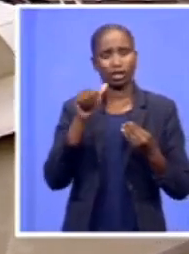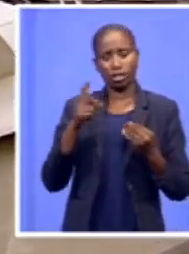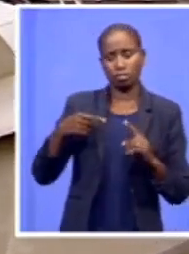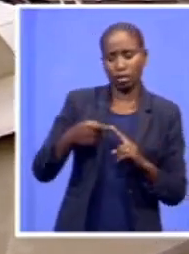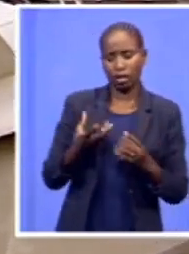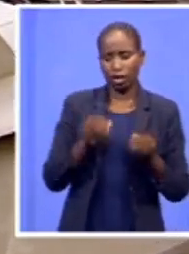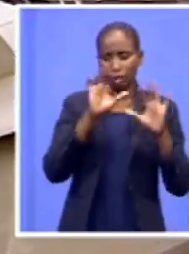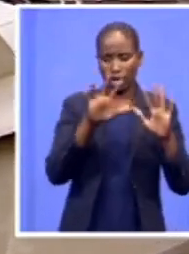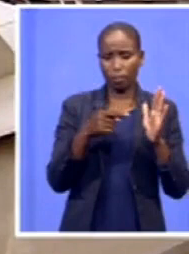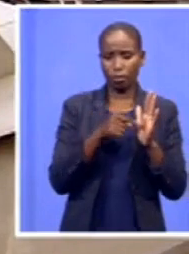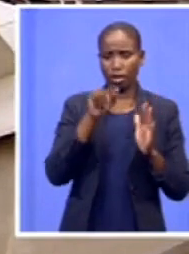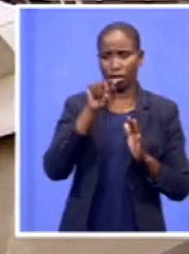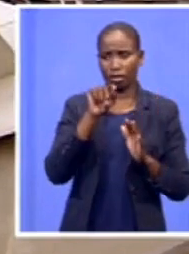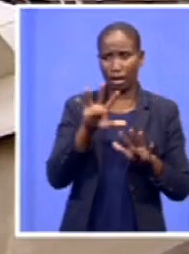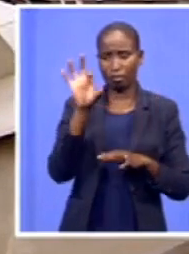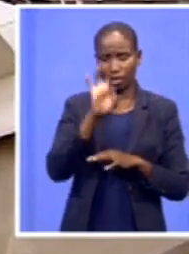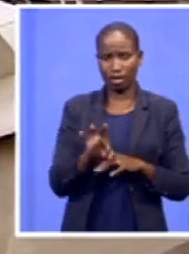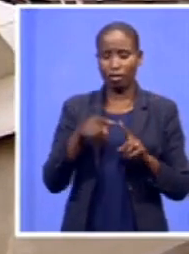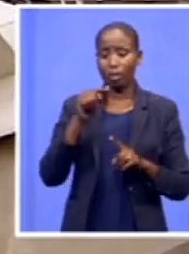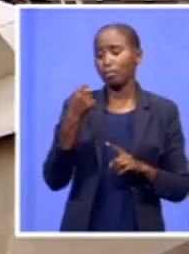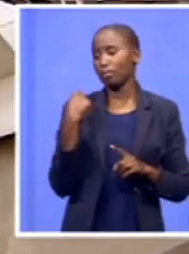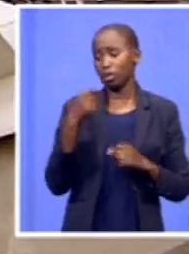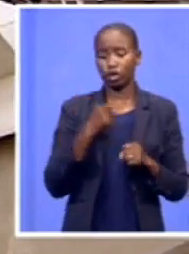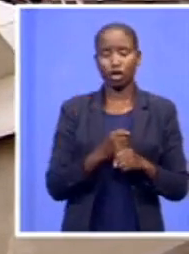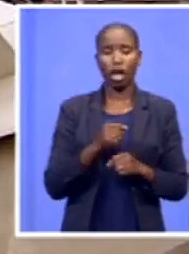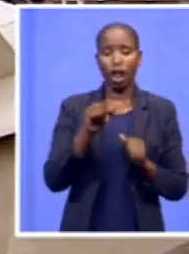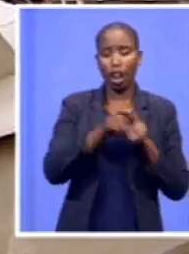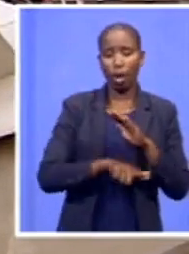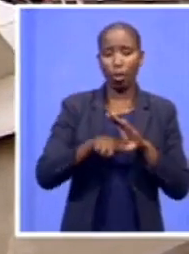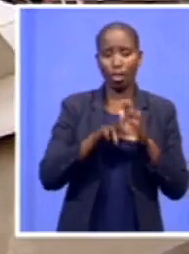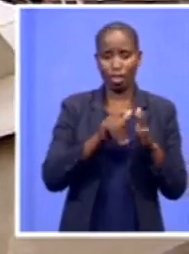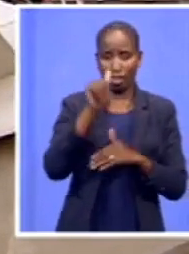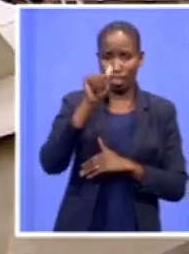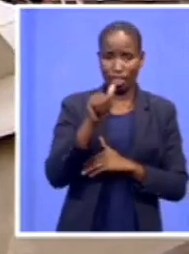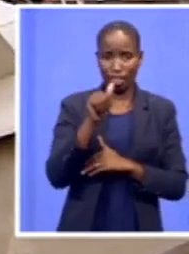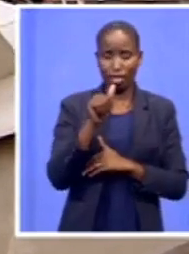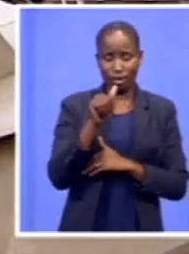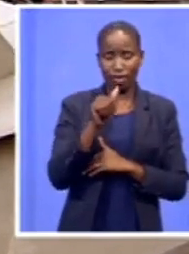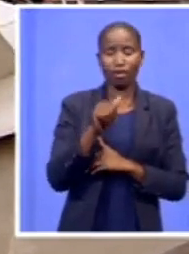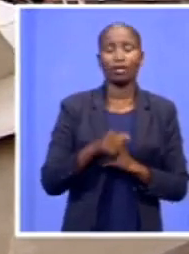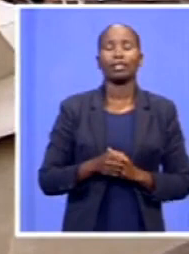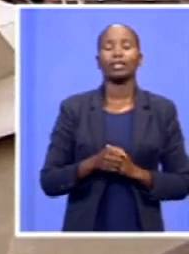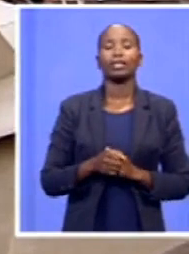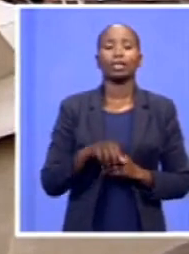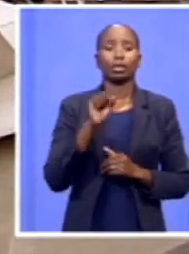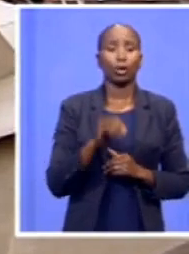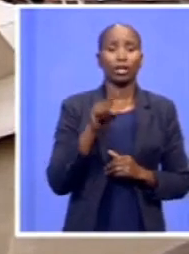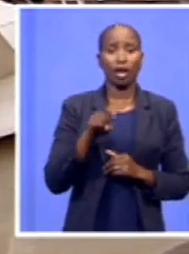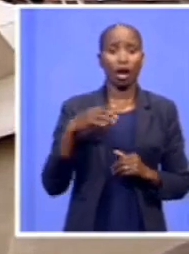year's local government elections. It would be interesting also to know that the number of councillors that, you know, the EFF